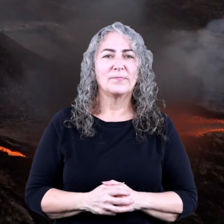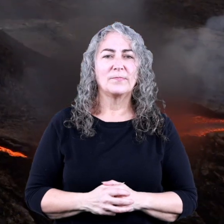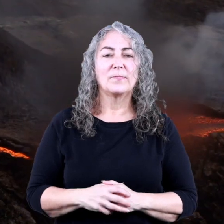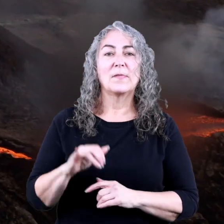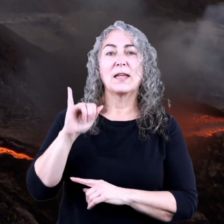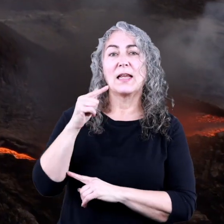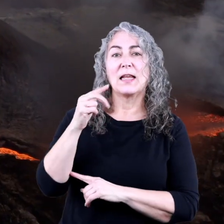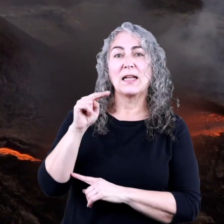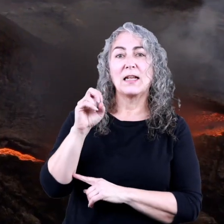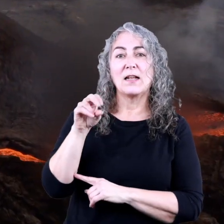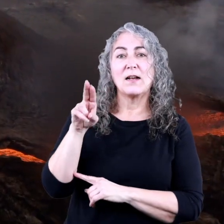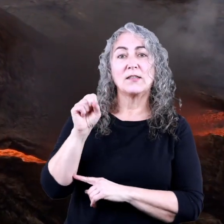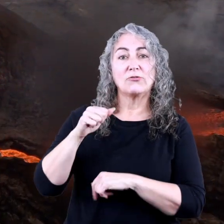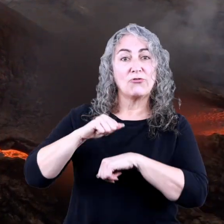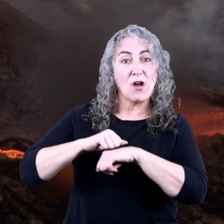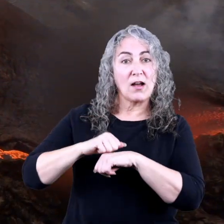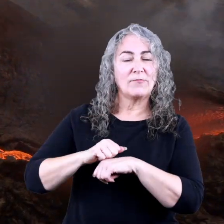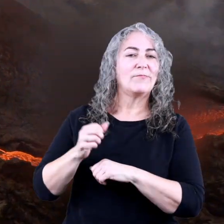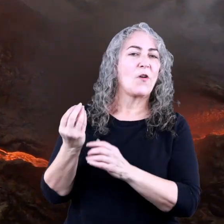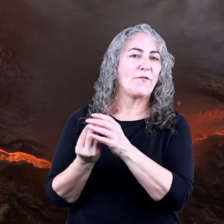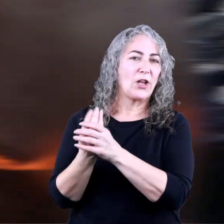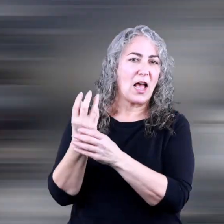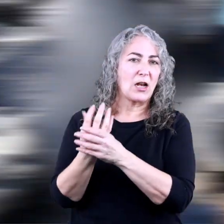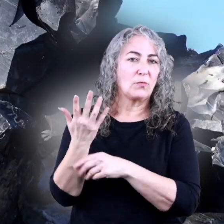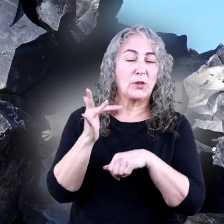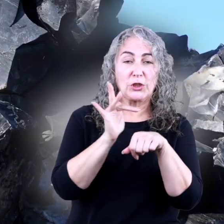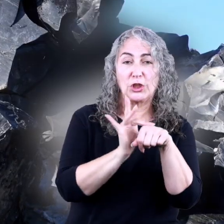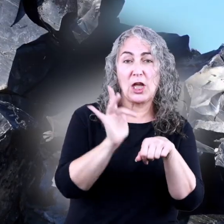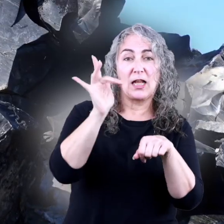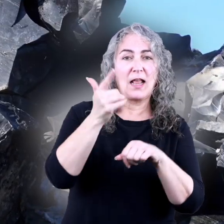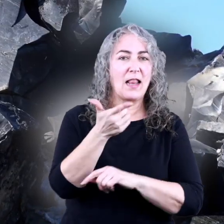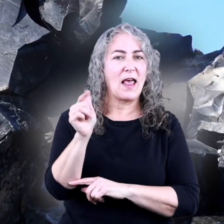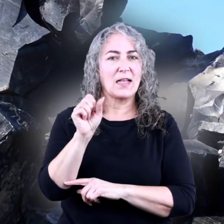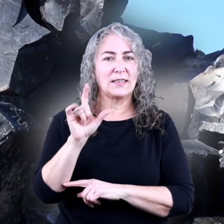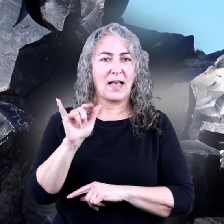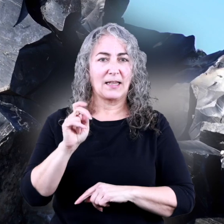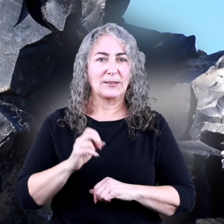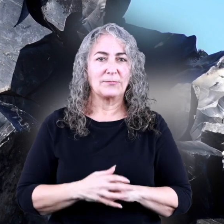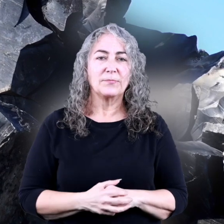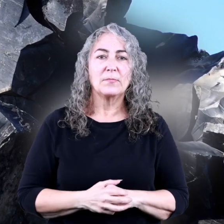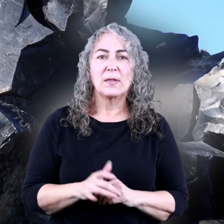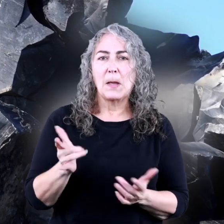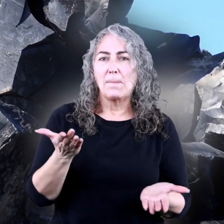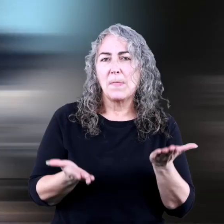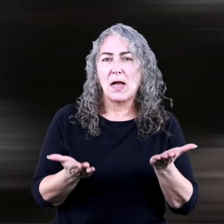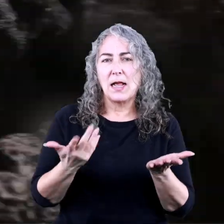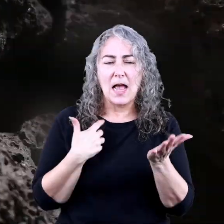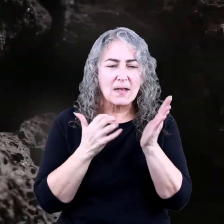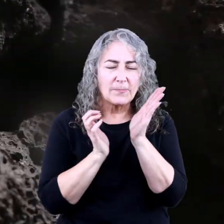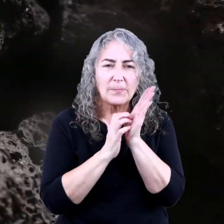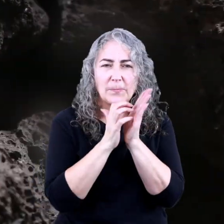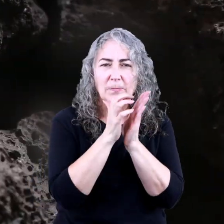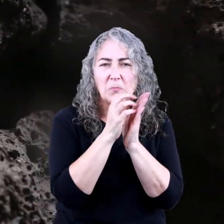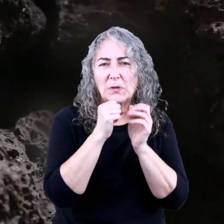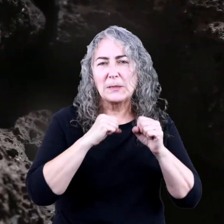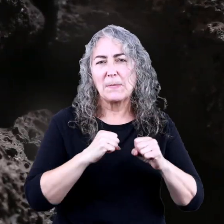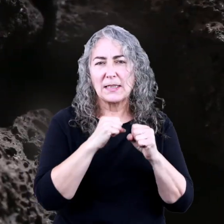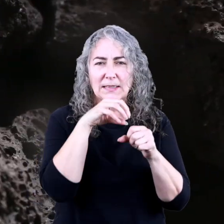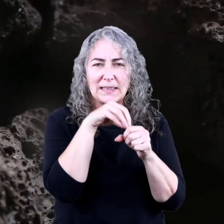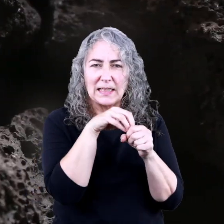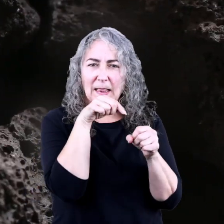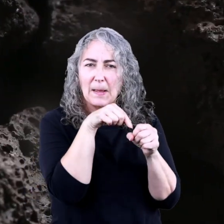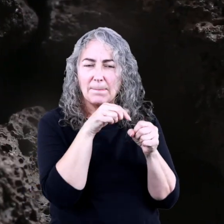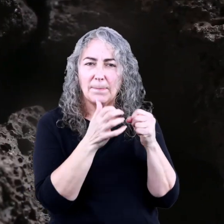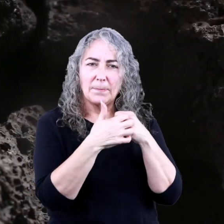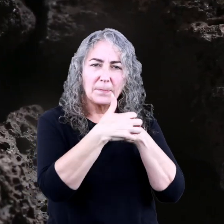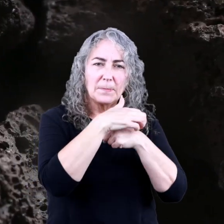And, igneous rocks are volcanic, shiny or glass-like, and they might have tiny holes or